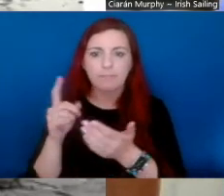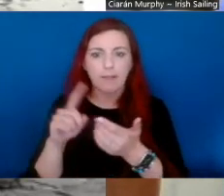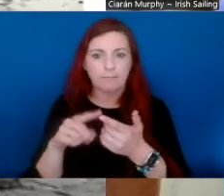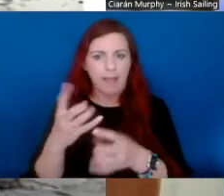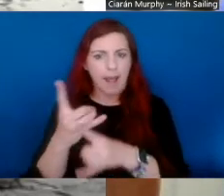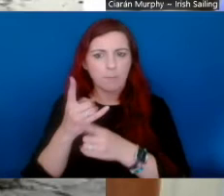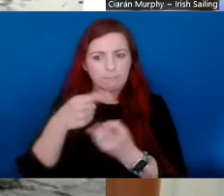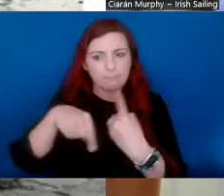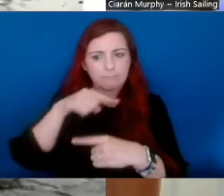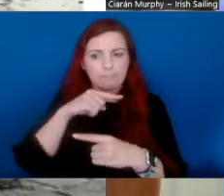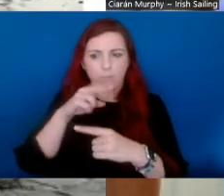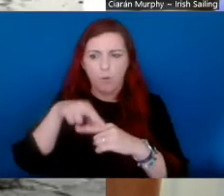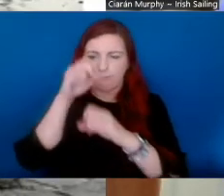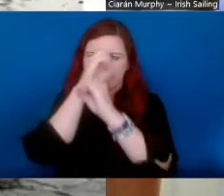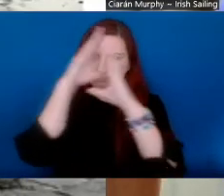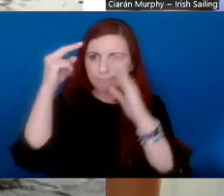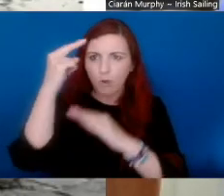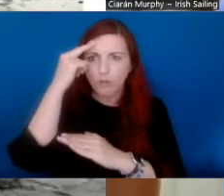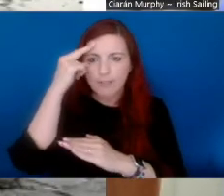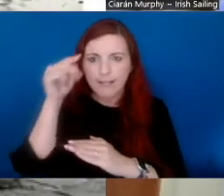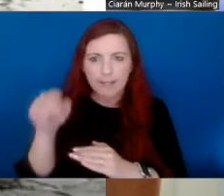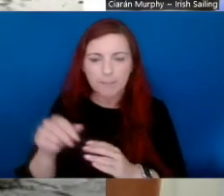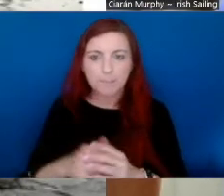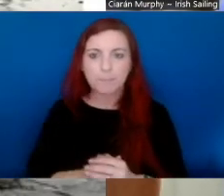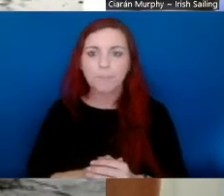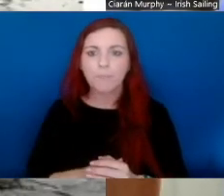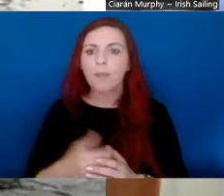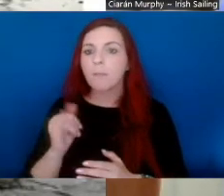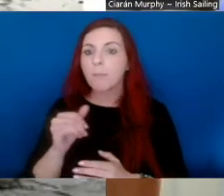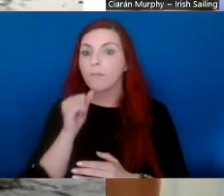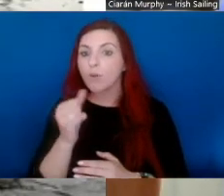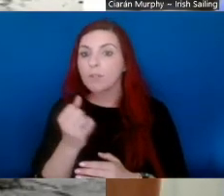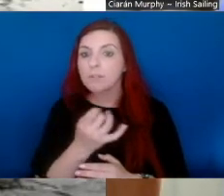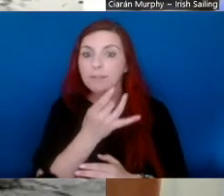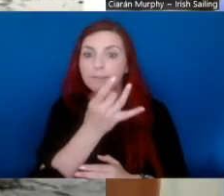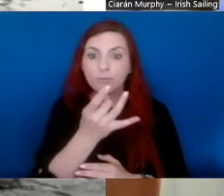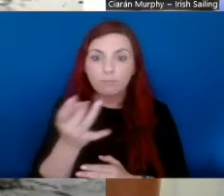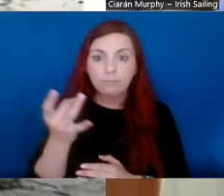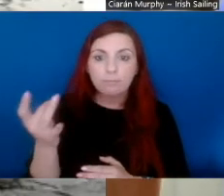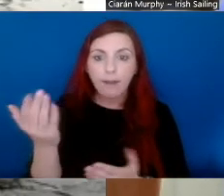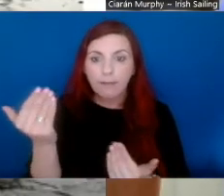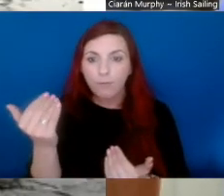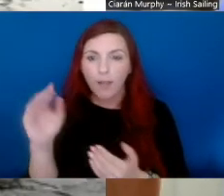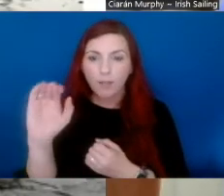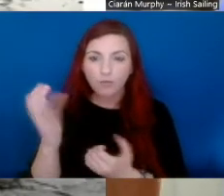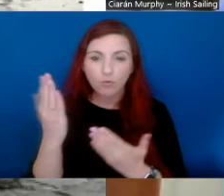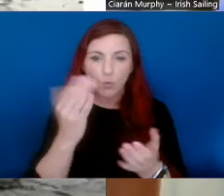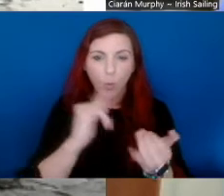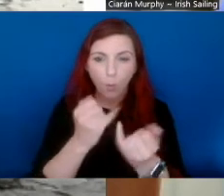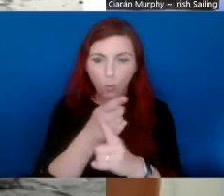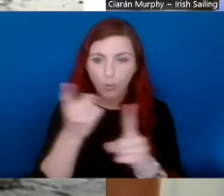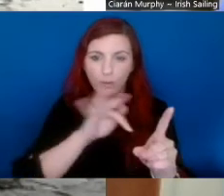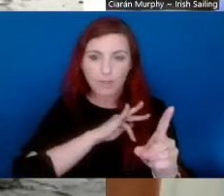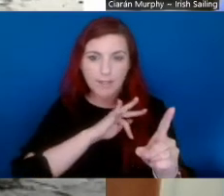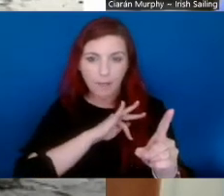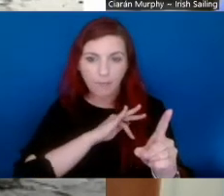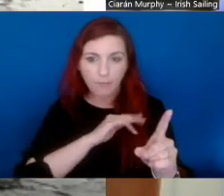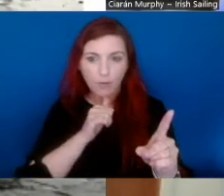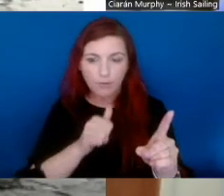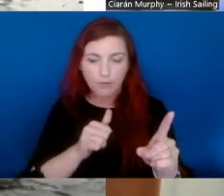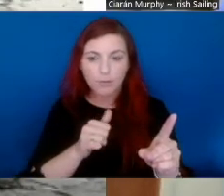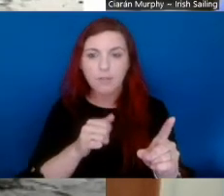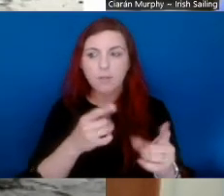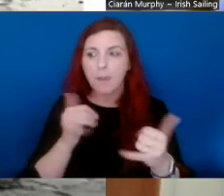and helping us to get a better understanding. We might go to each of you for an introduction and a background to yourselves and the